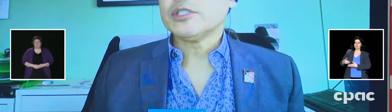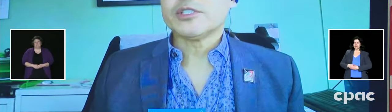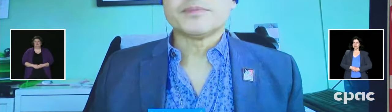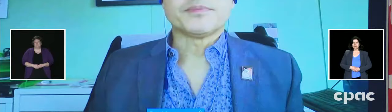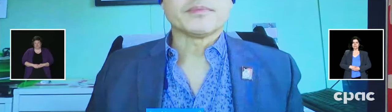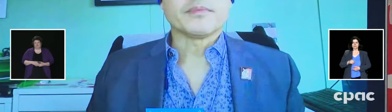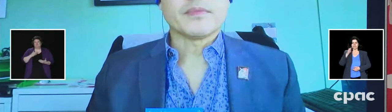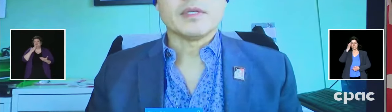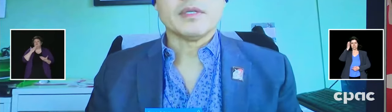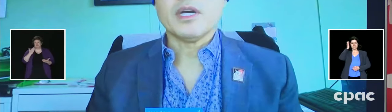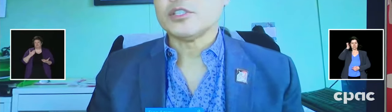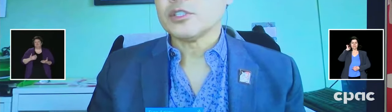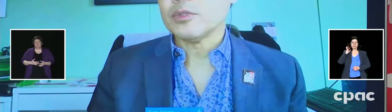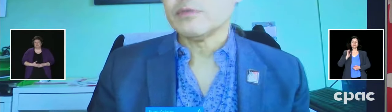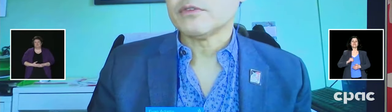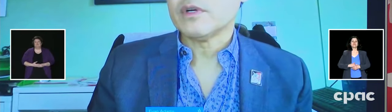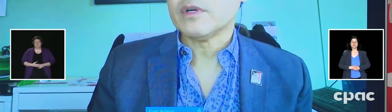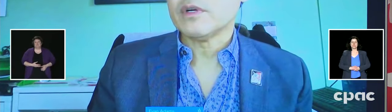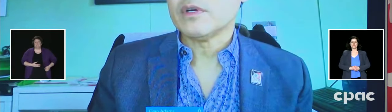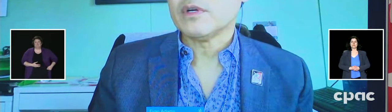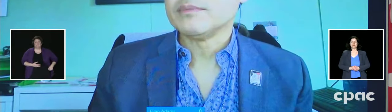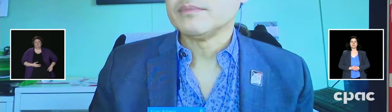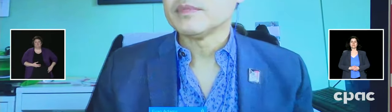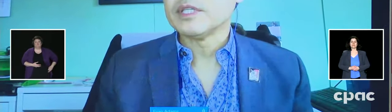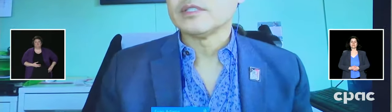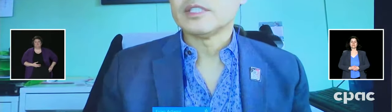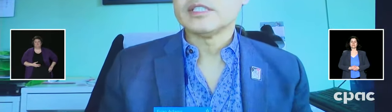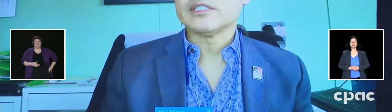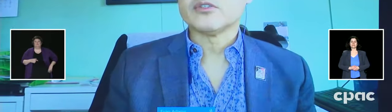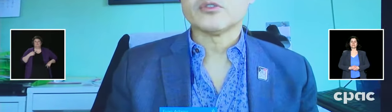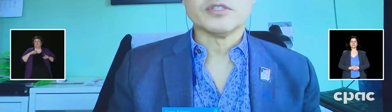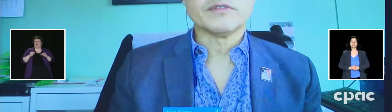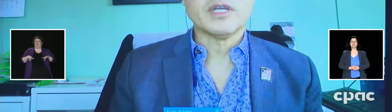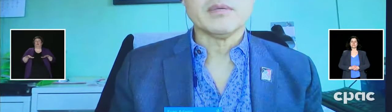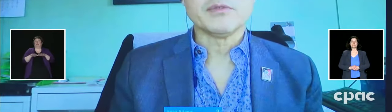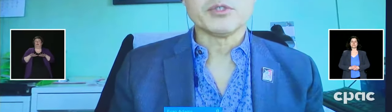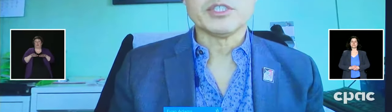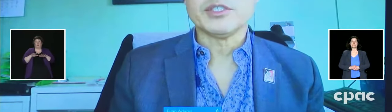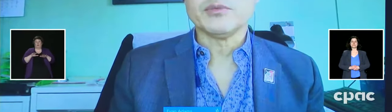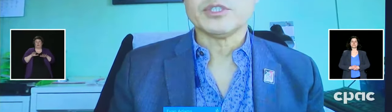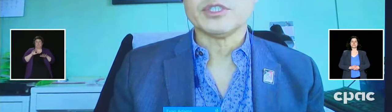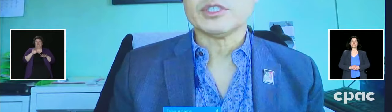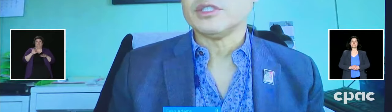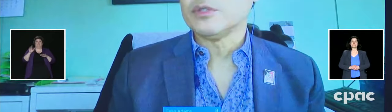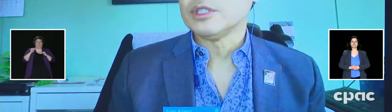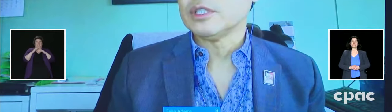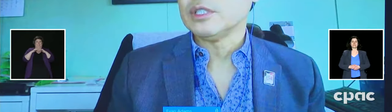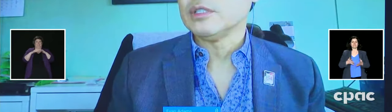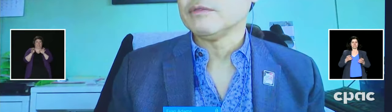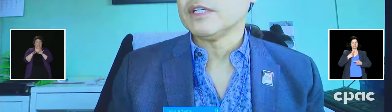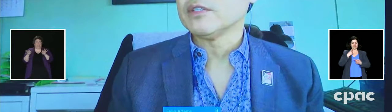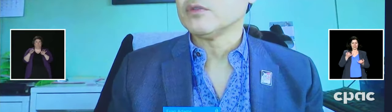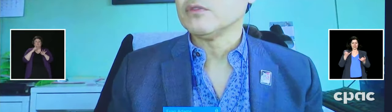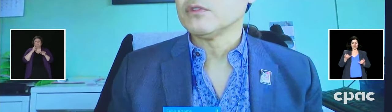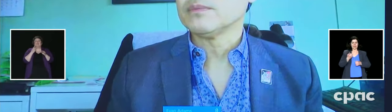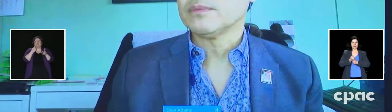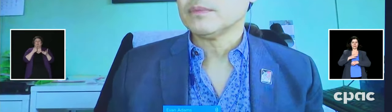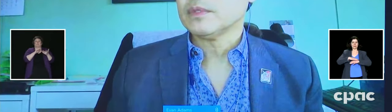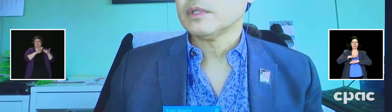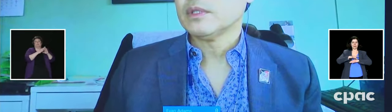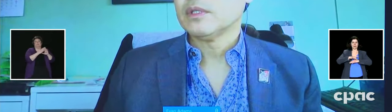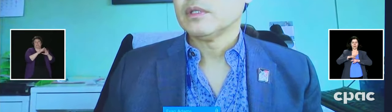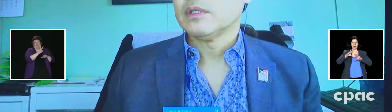Thanks very much. I just quit from the unceded territory of Ple'am and First Nation, which is near the city of Vancouver.